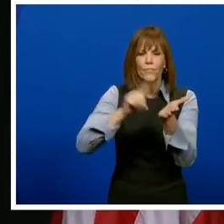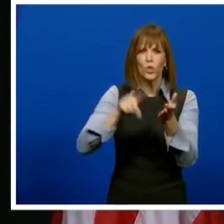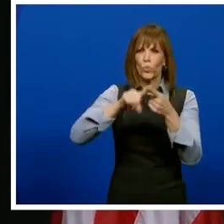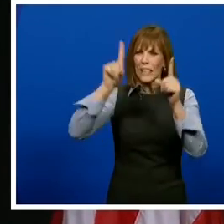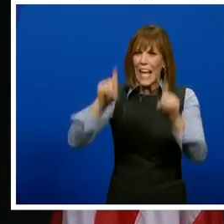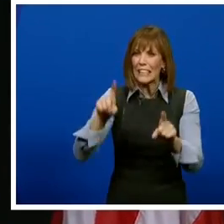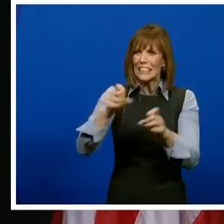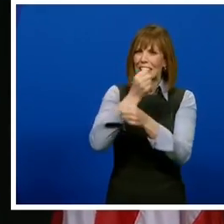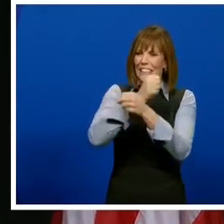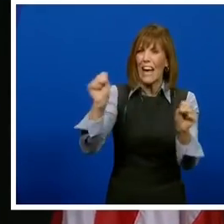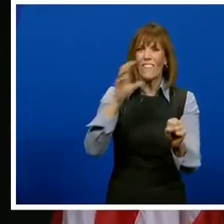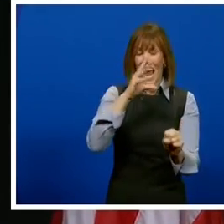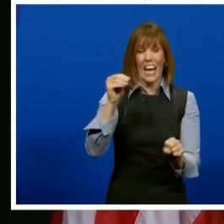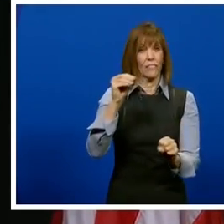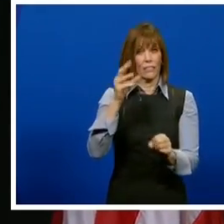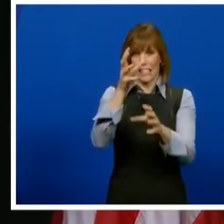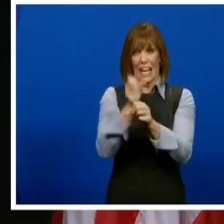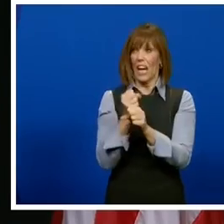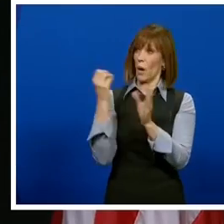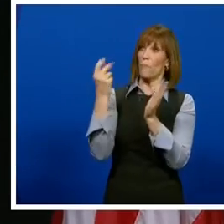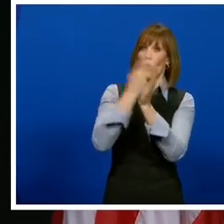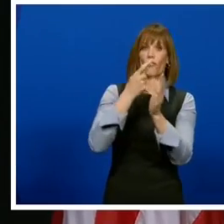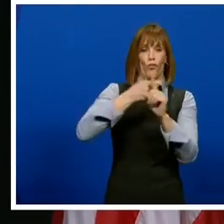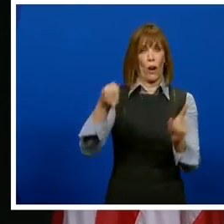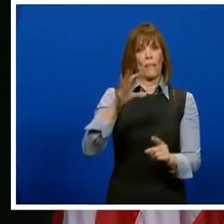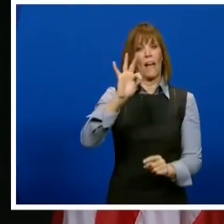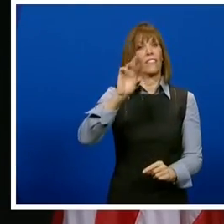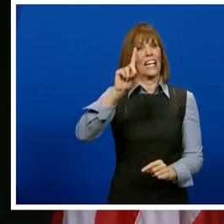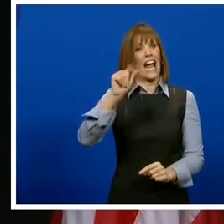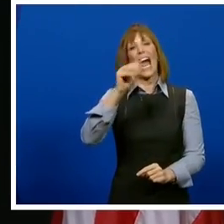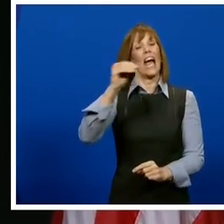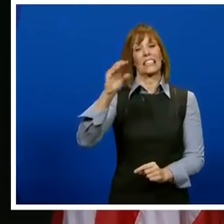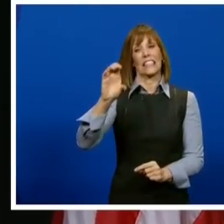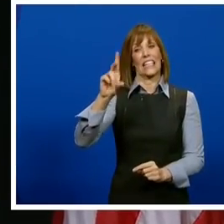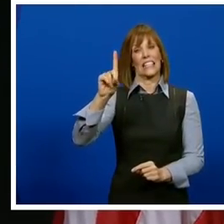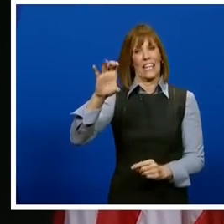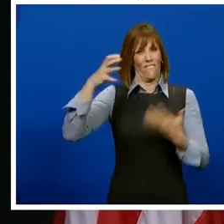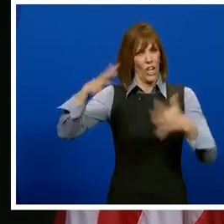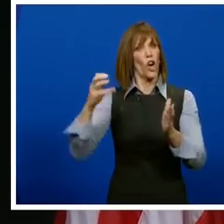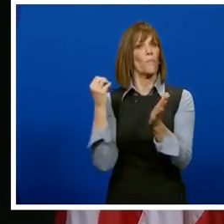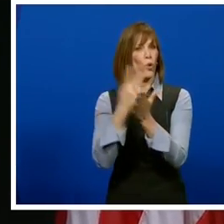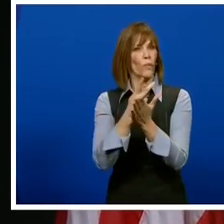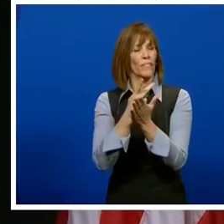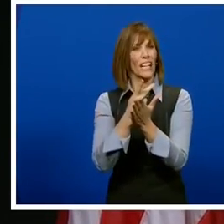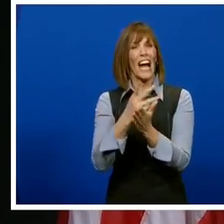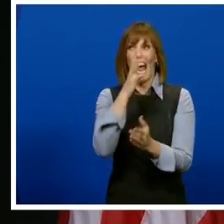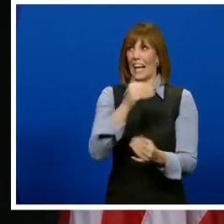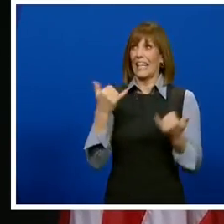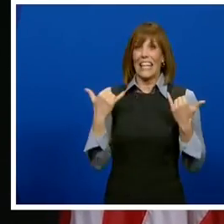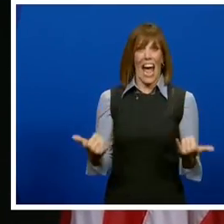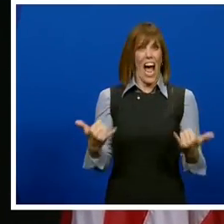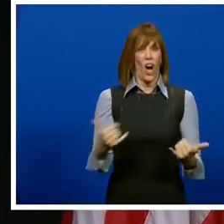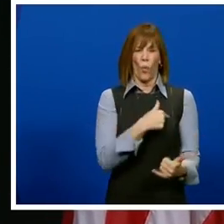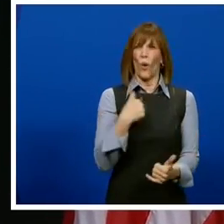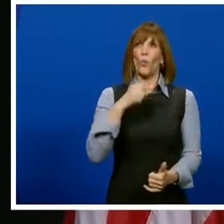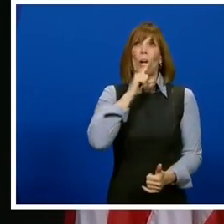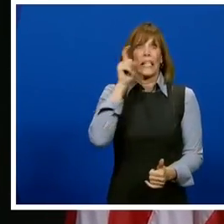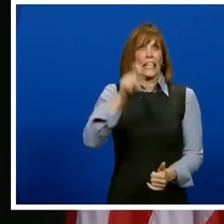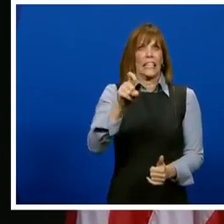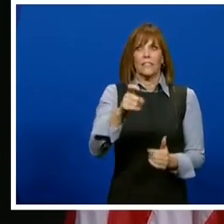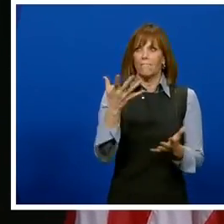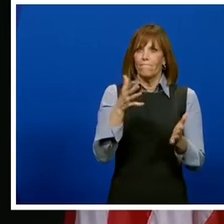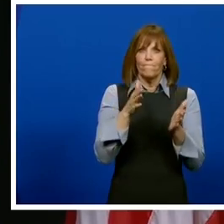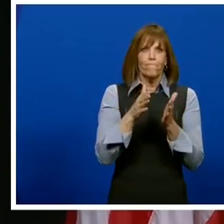and has received approval by the FDA and the CDC, especially at a time when vaccination is